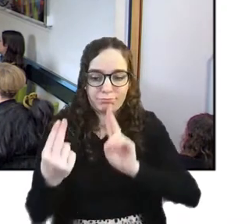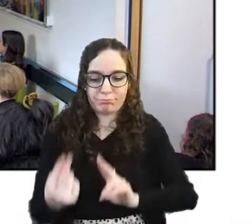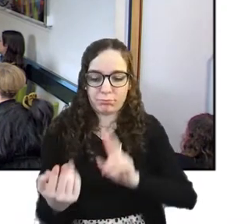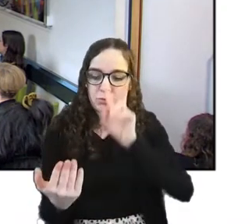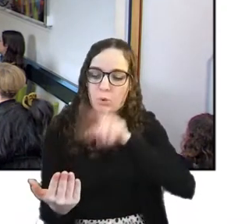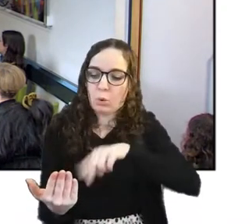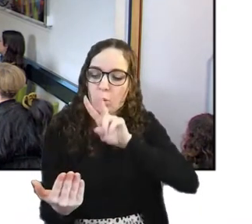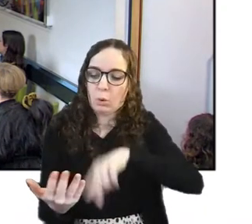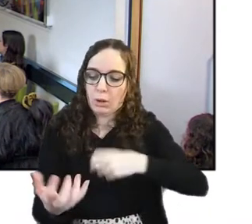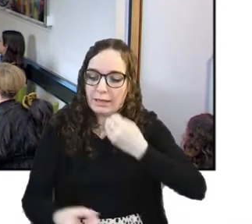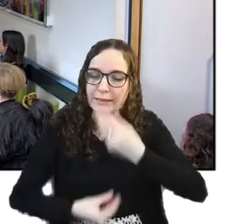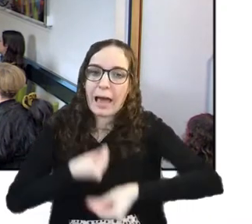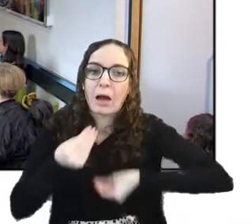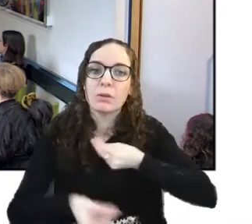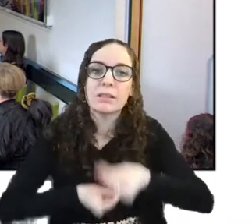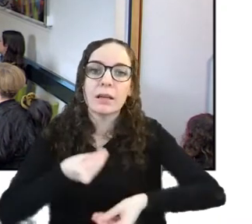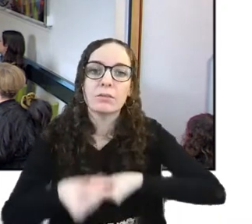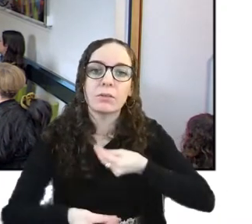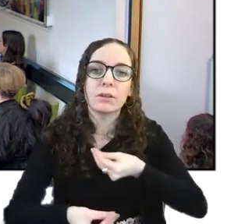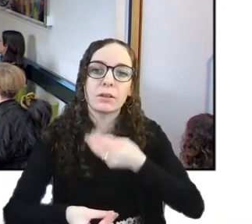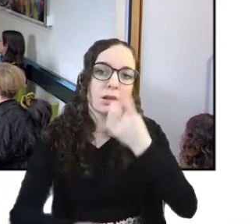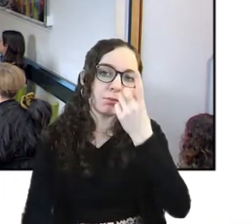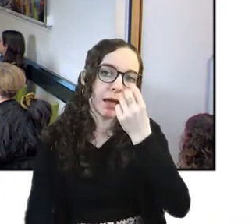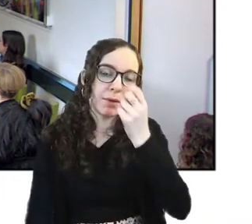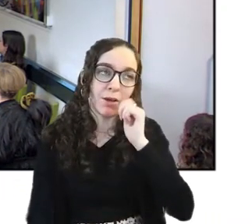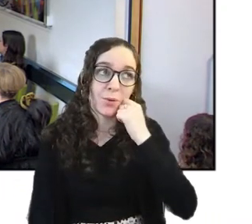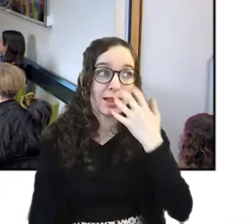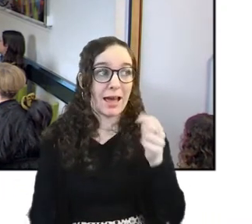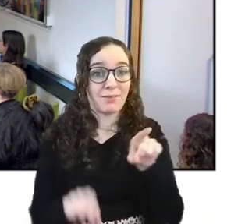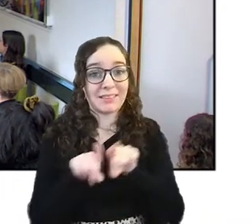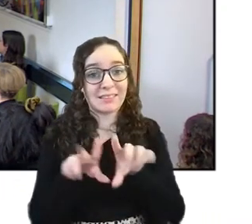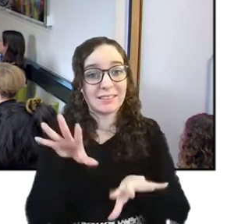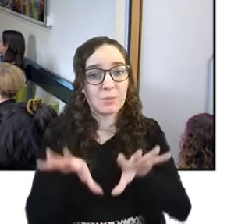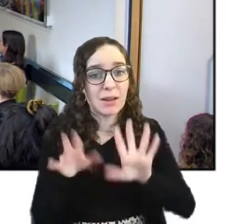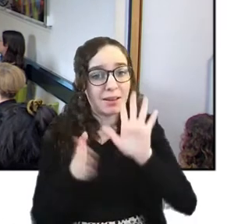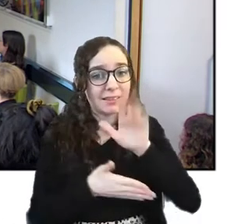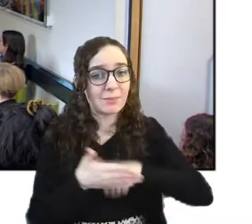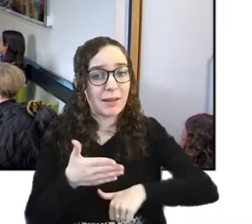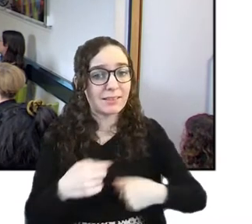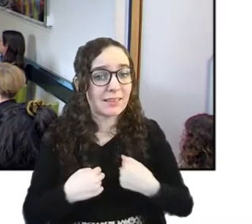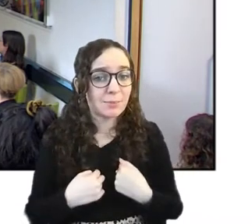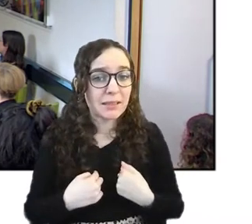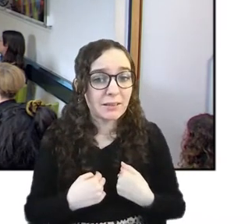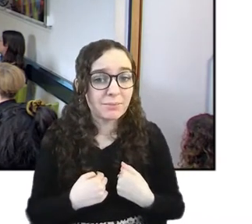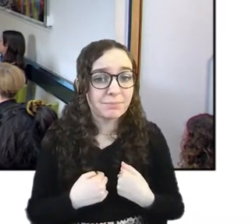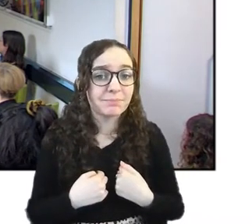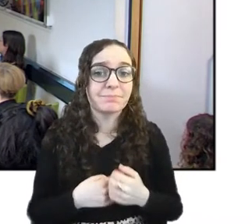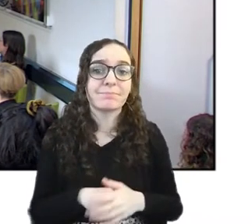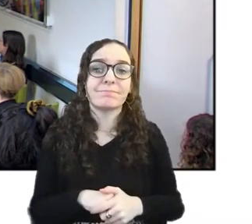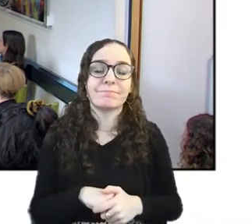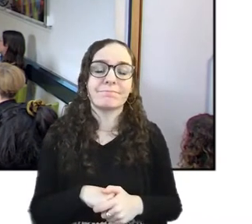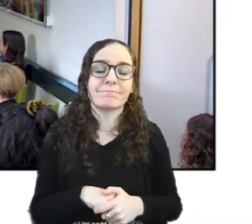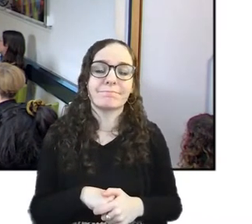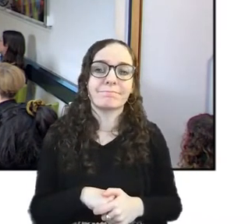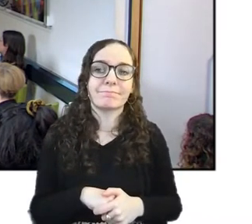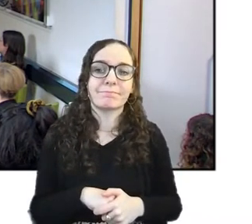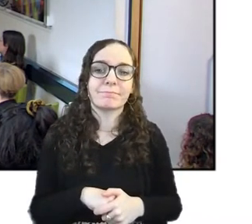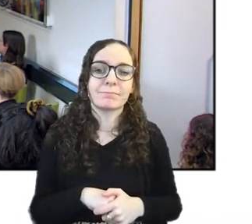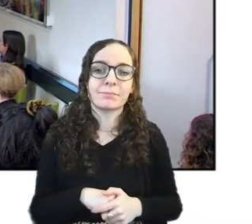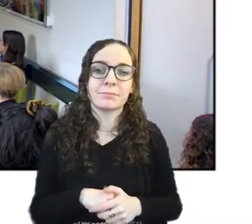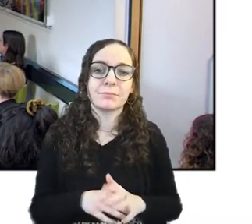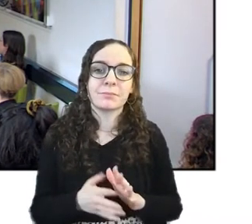maybe we'll have a similar kind of experience and what i wanted to do was also